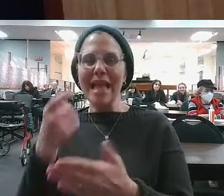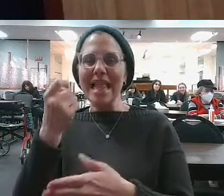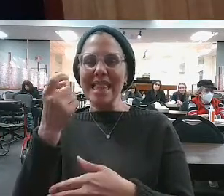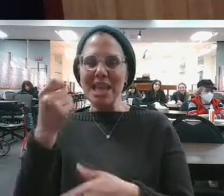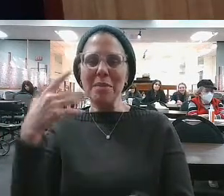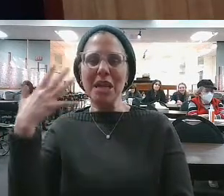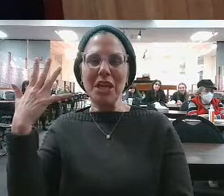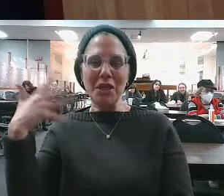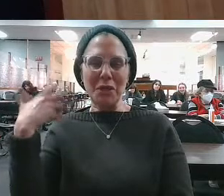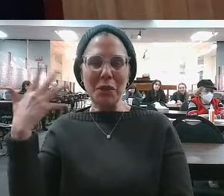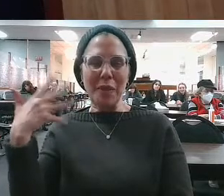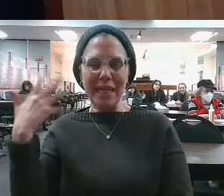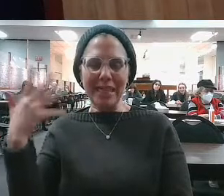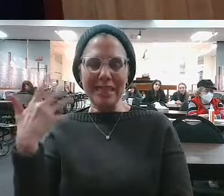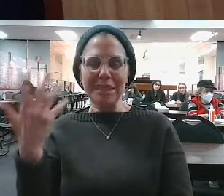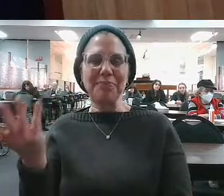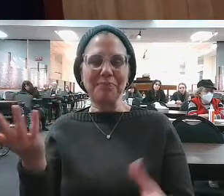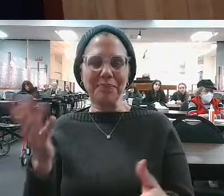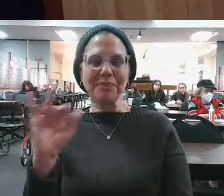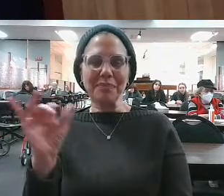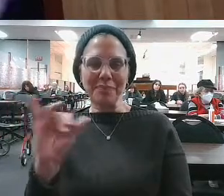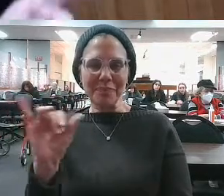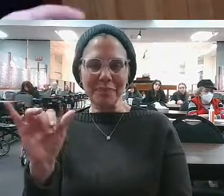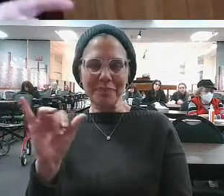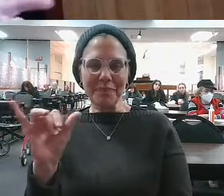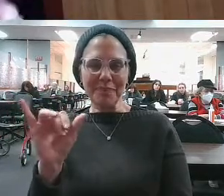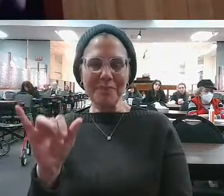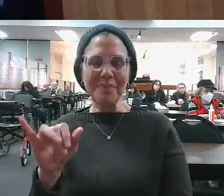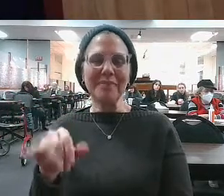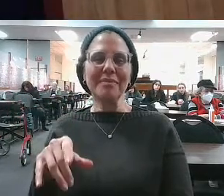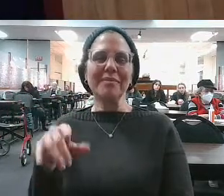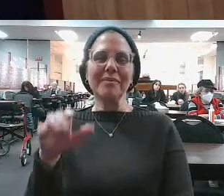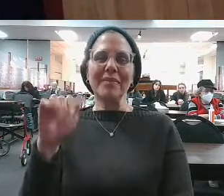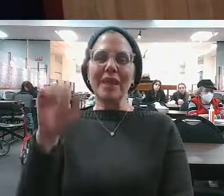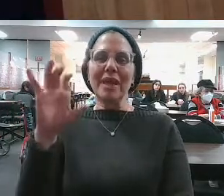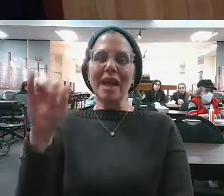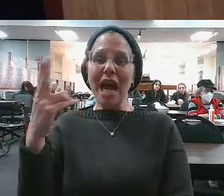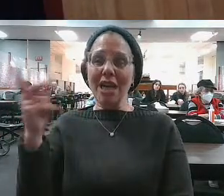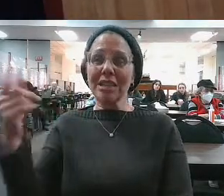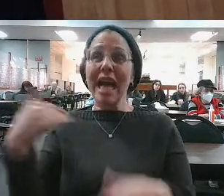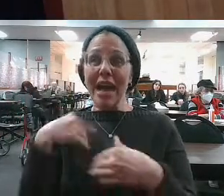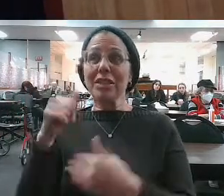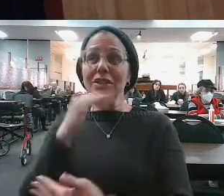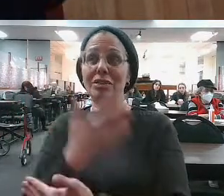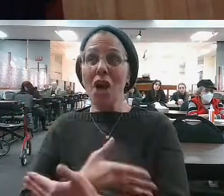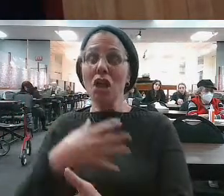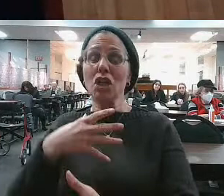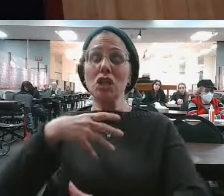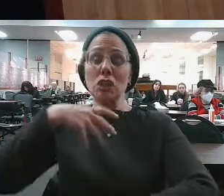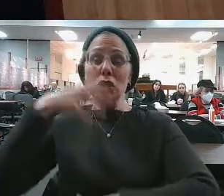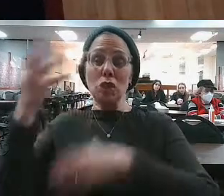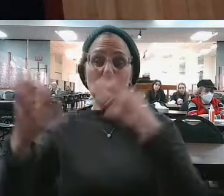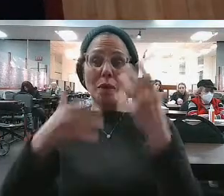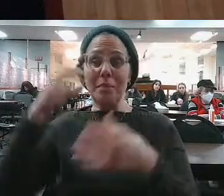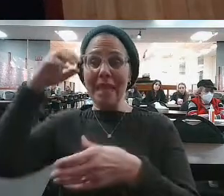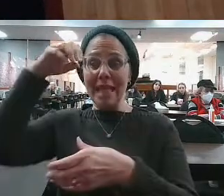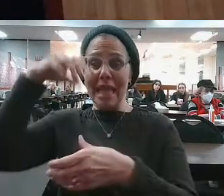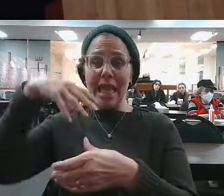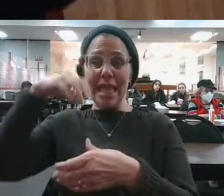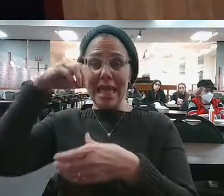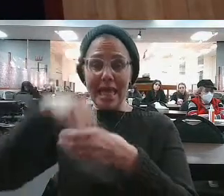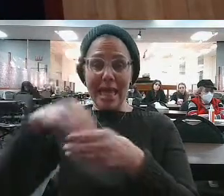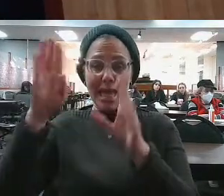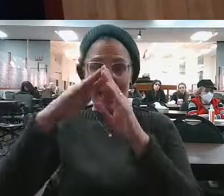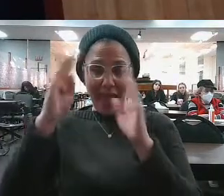So the Nevi says, Achish has a daughter who's screaming inside of the house. David HaMelech is screaming